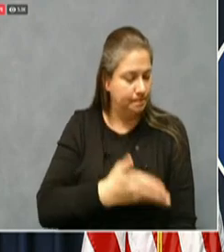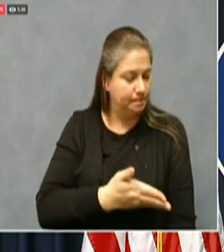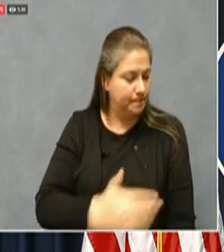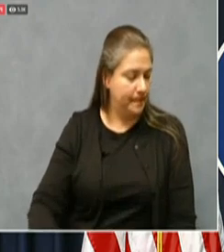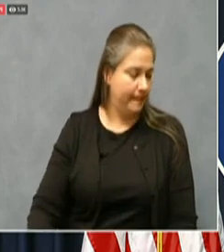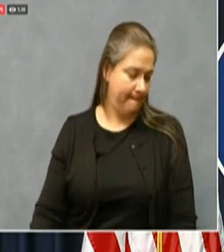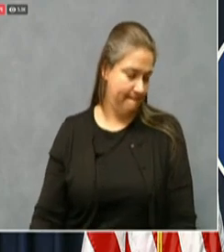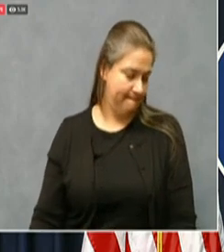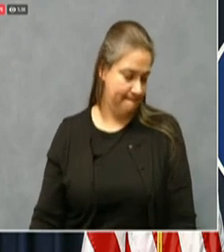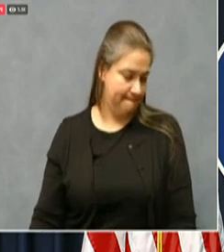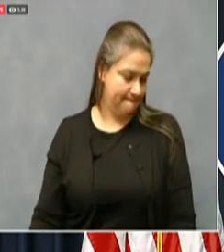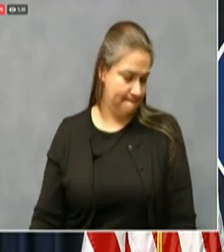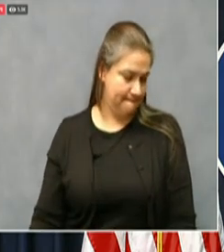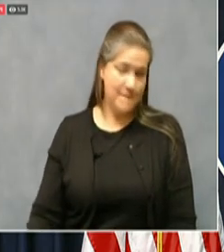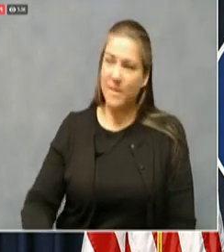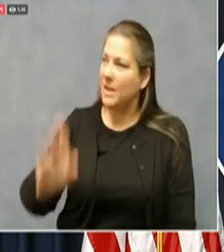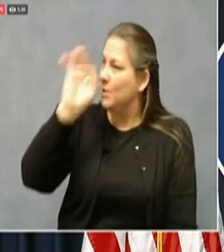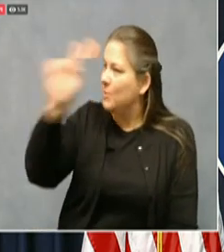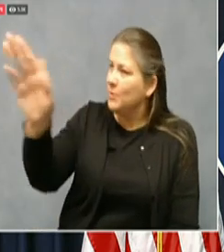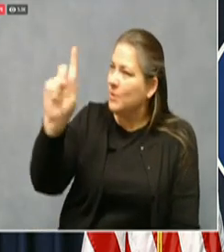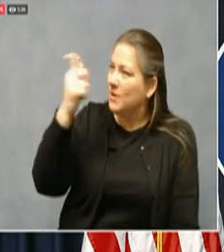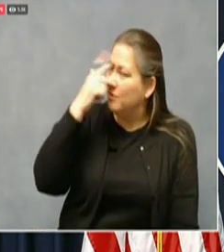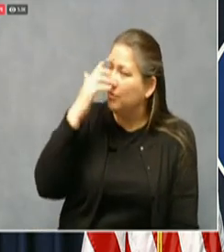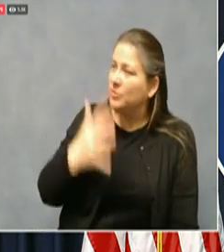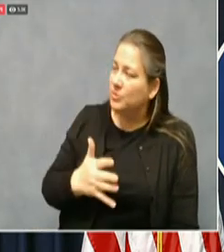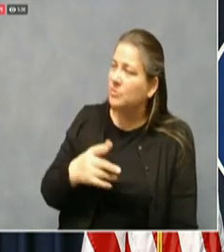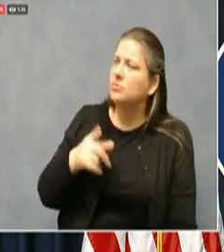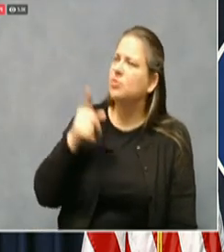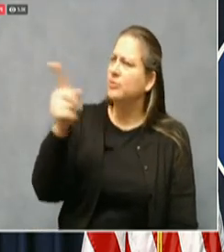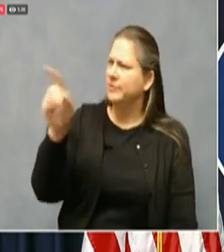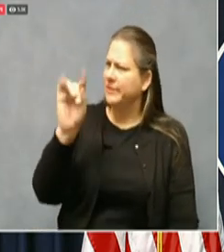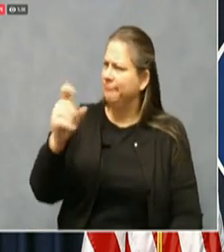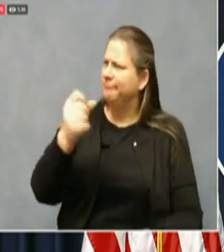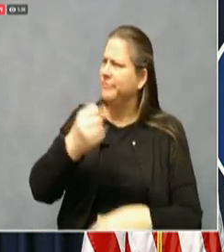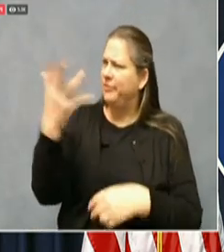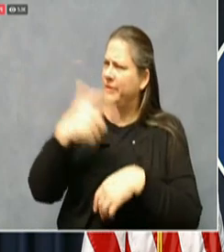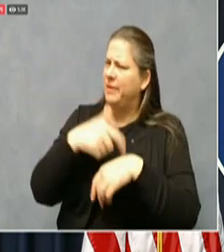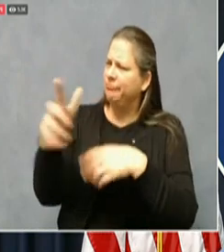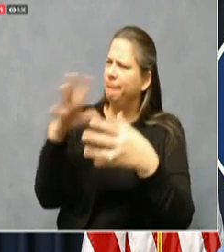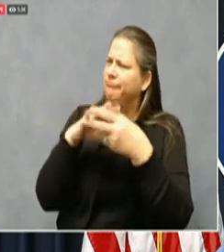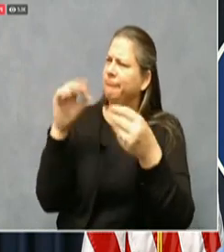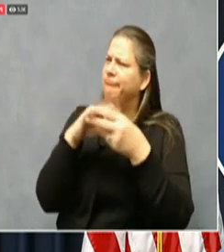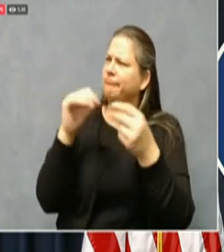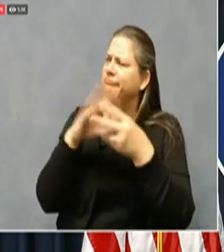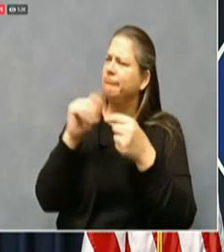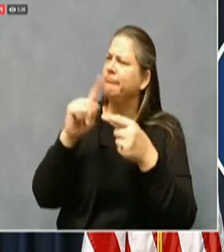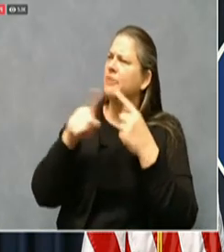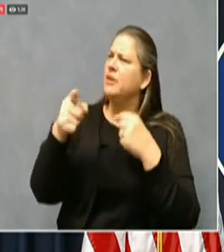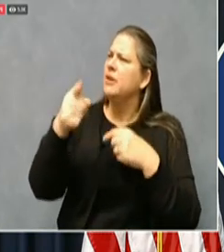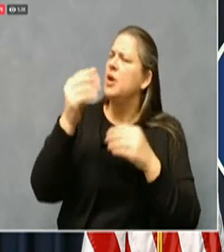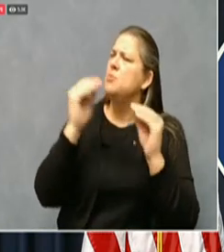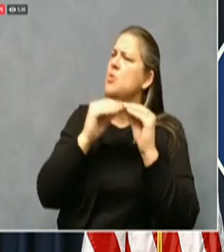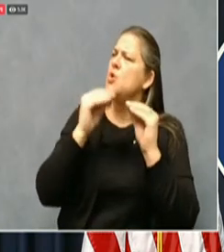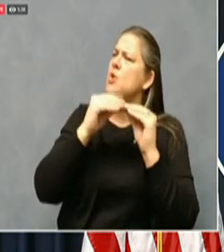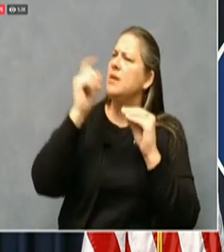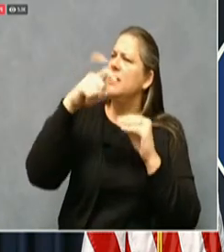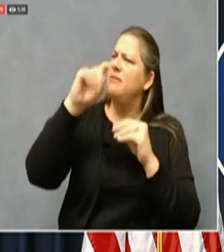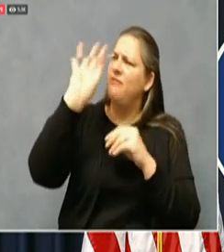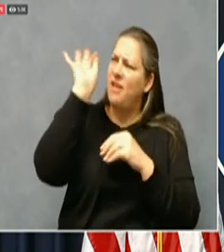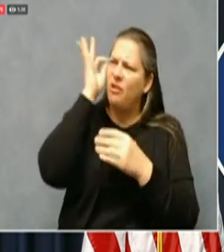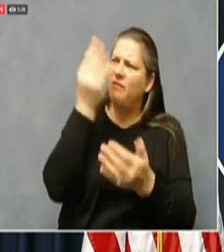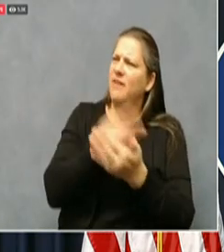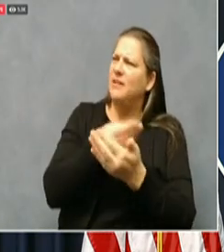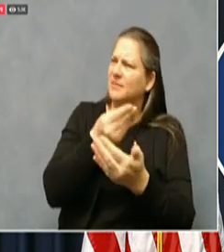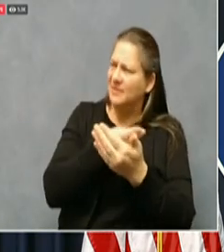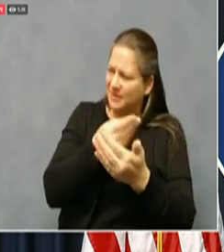Hi, Governor. You've talked a number of times about the what you see is the need for more federal funding. When push comes to